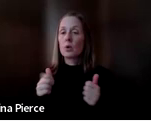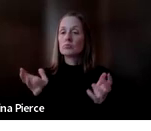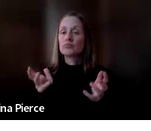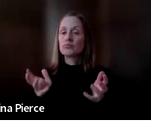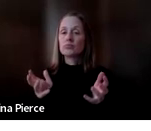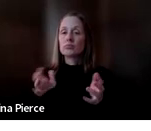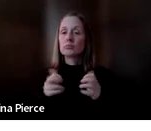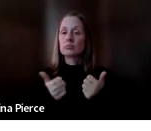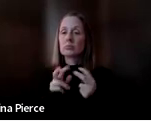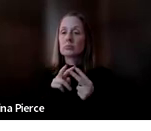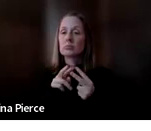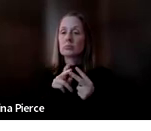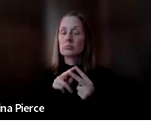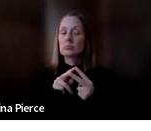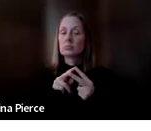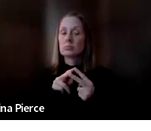Okay. Okay.